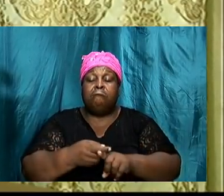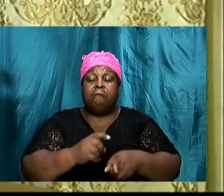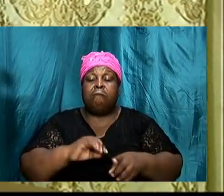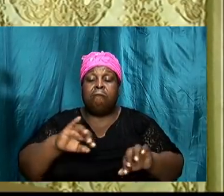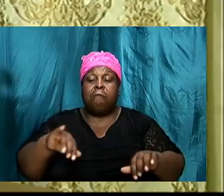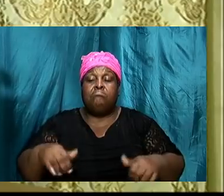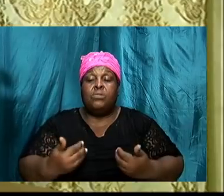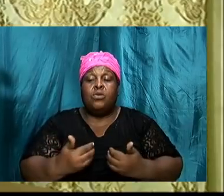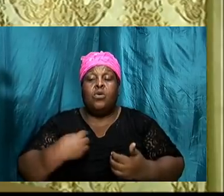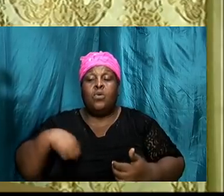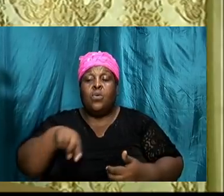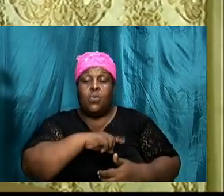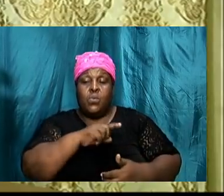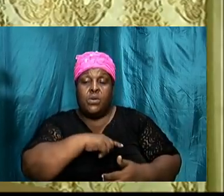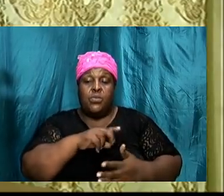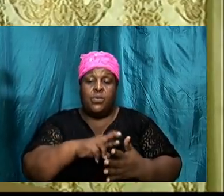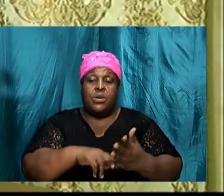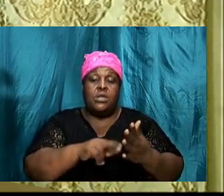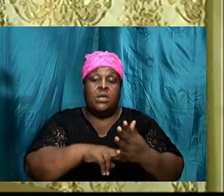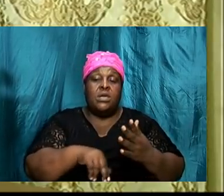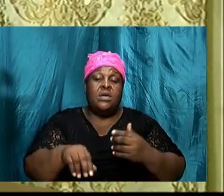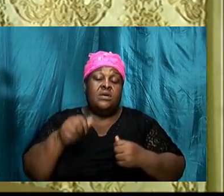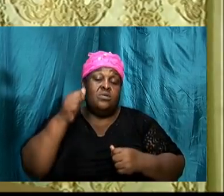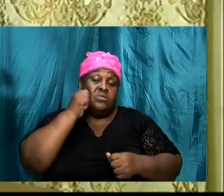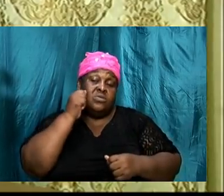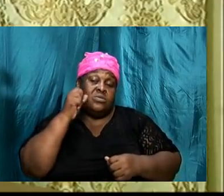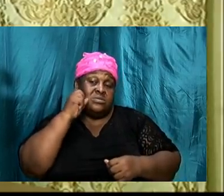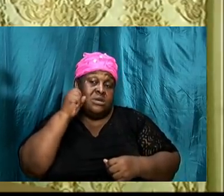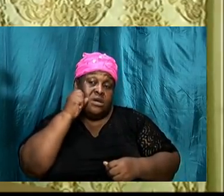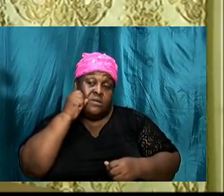and Sarai said unto Abraham